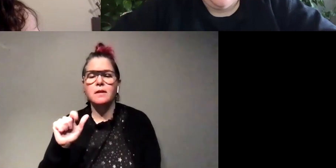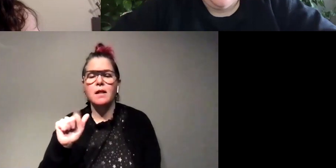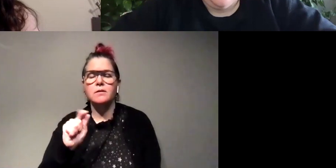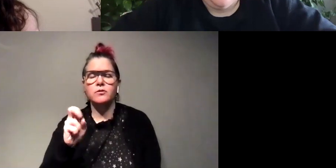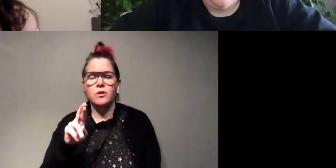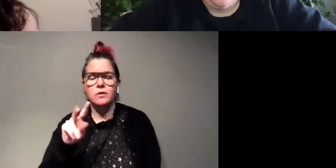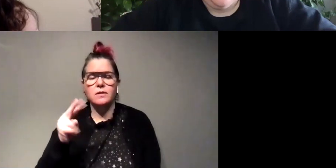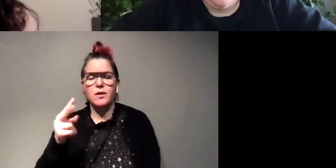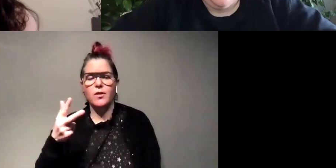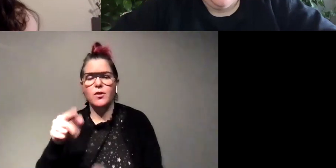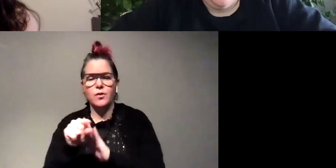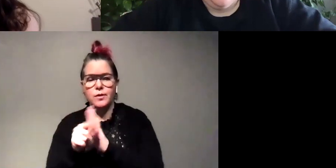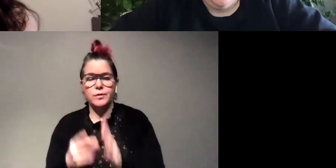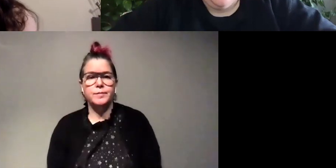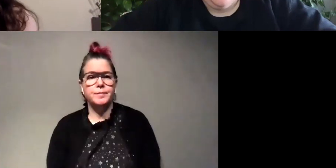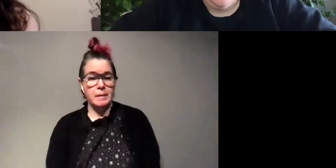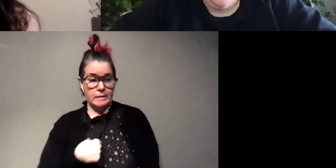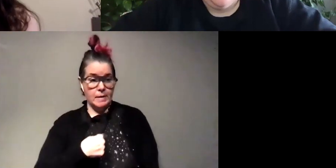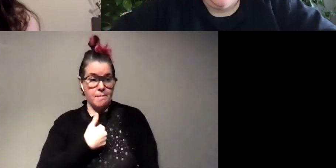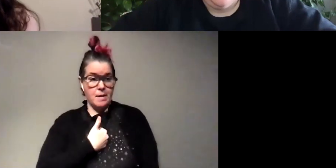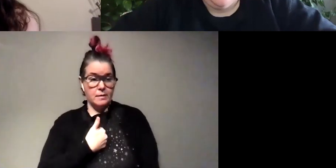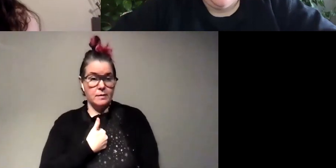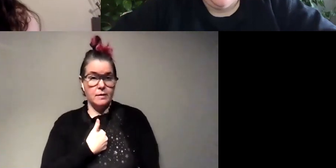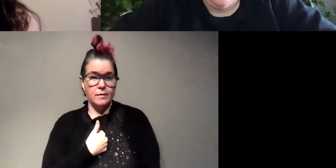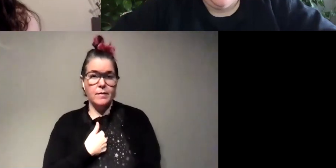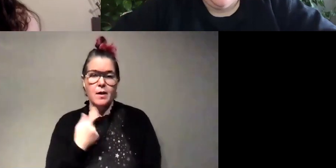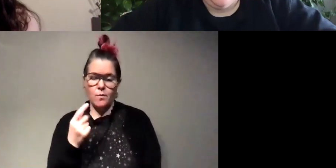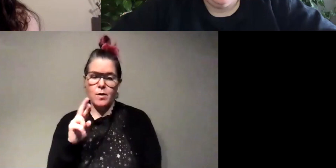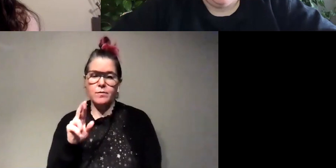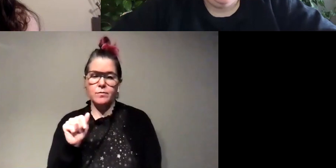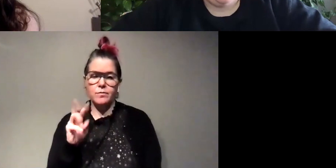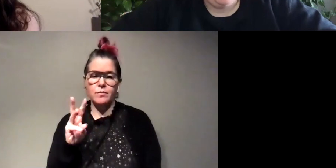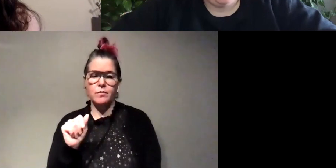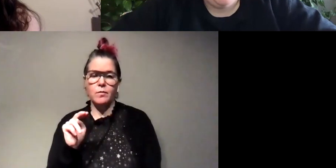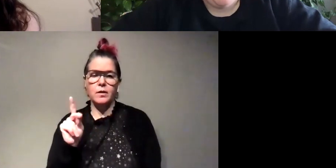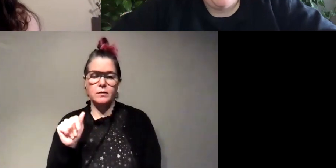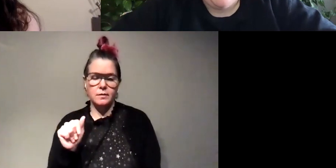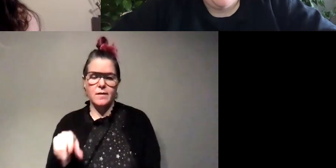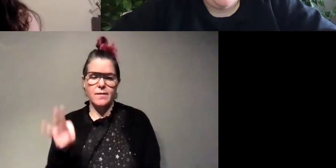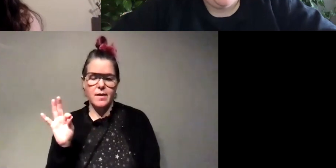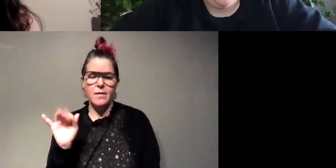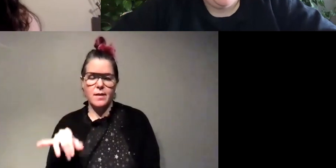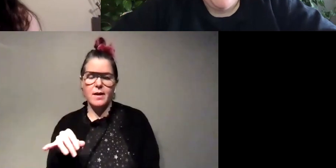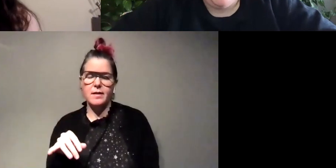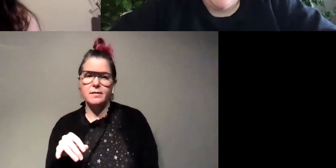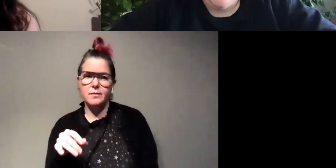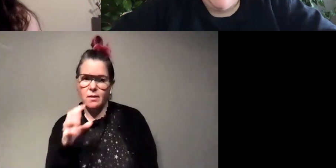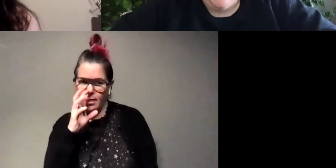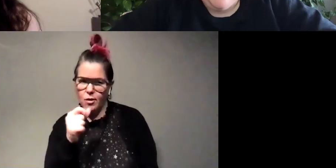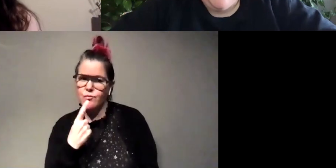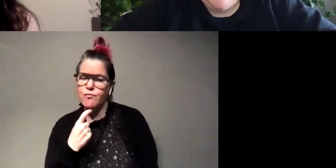where where have i found i would say probably that one in rwanda that i found since it it goes to red light um